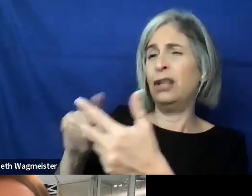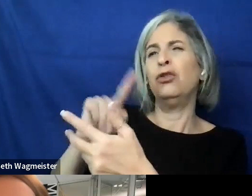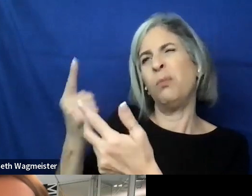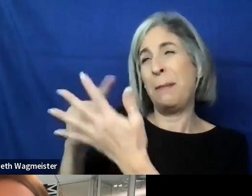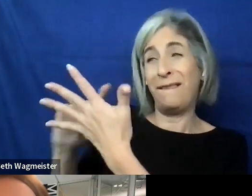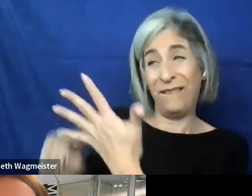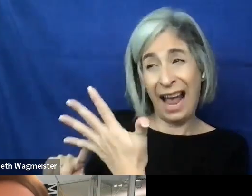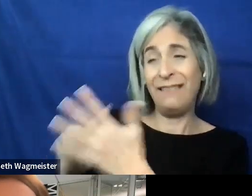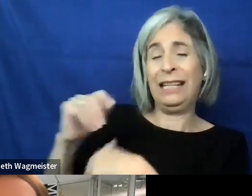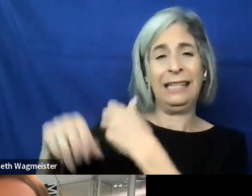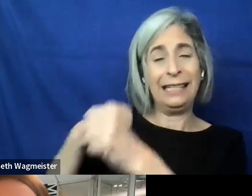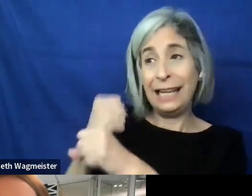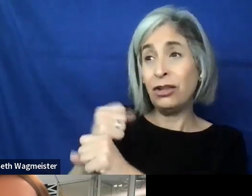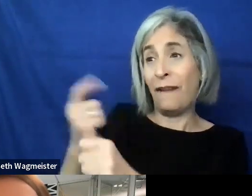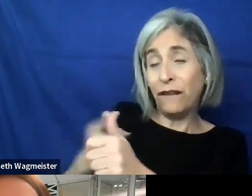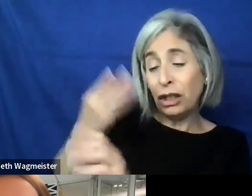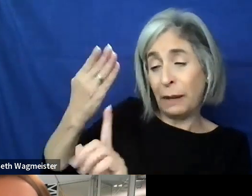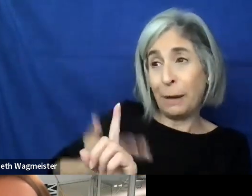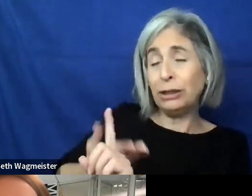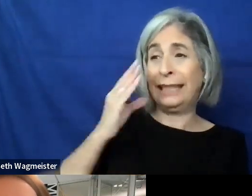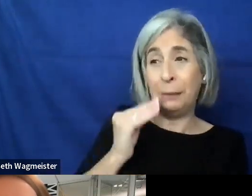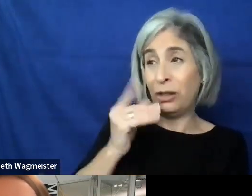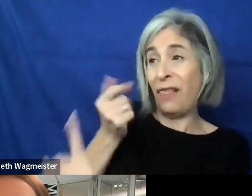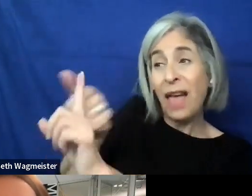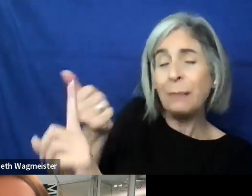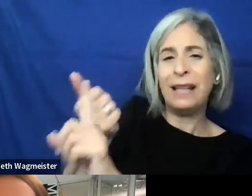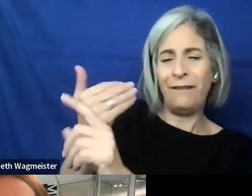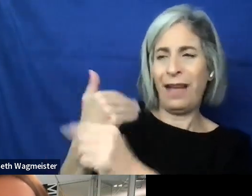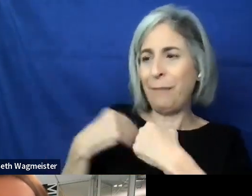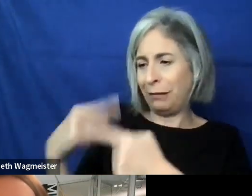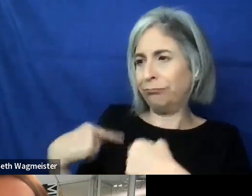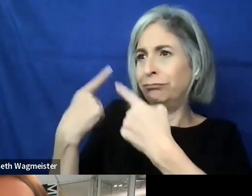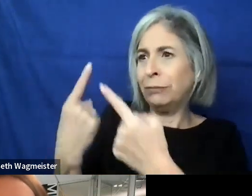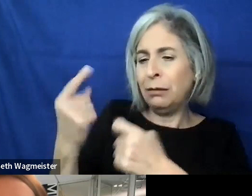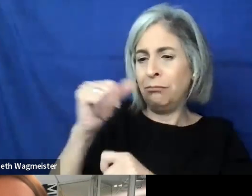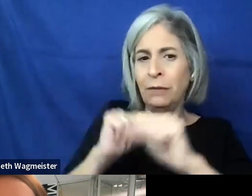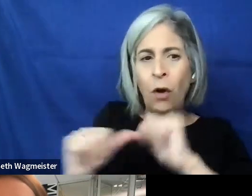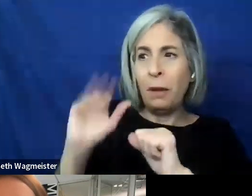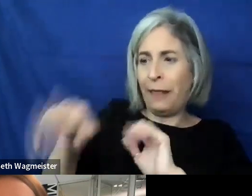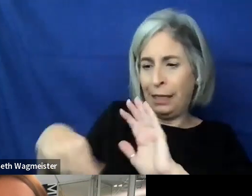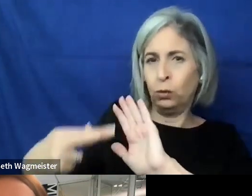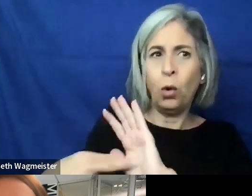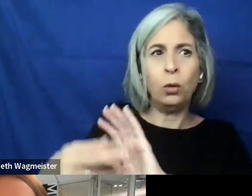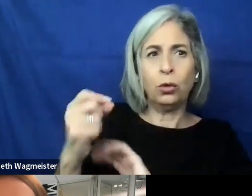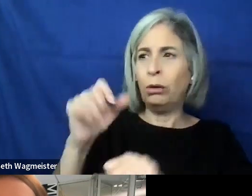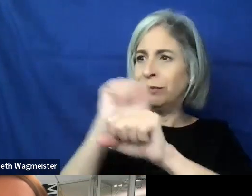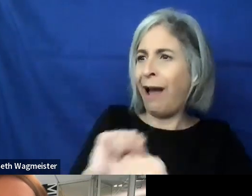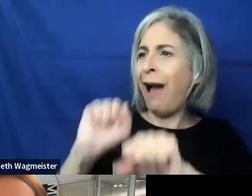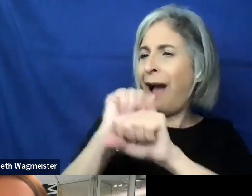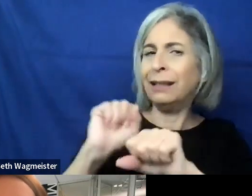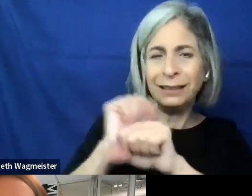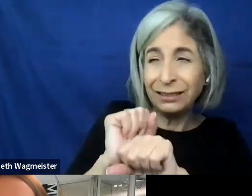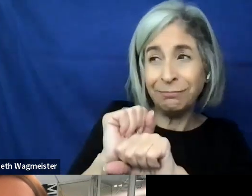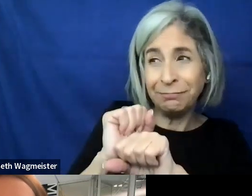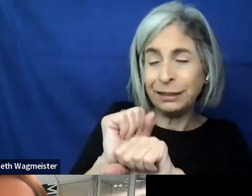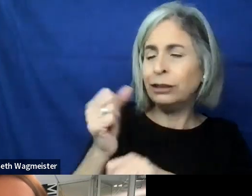first-person experience, where they themselves have been performing these roles or tasks. And so,